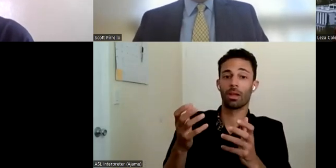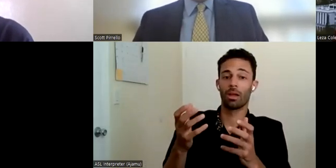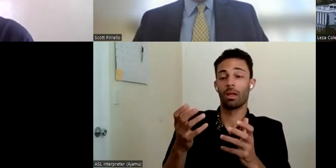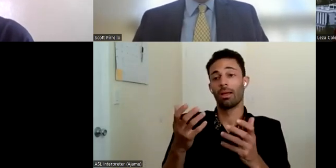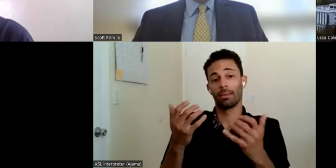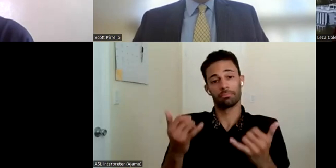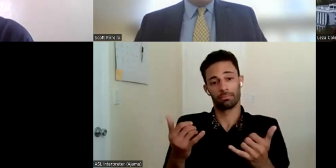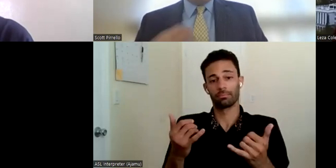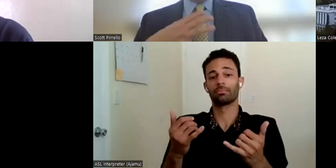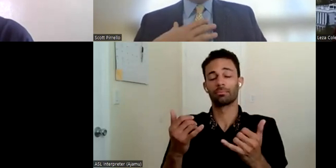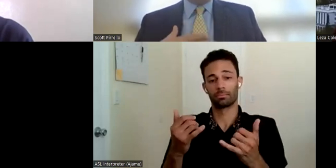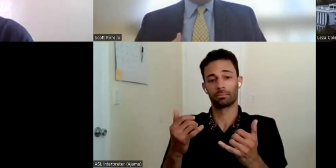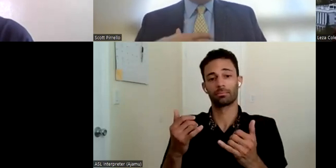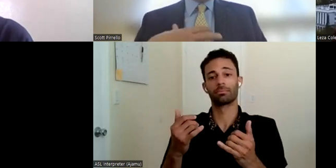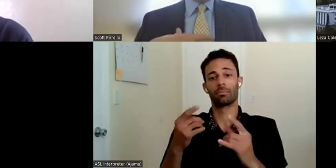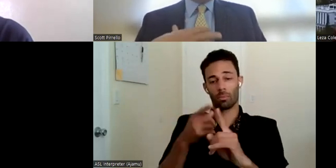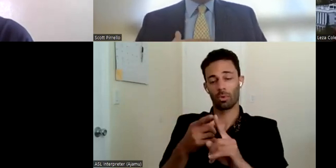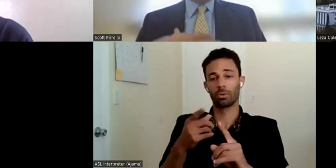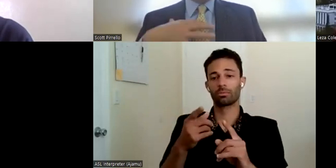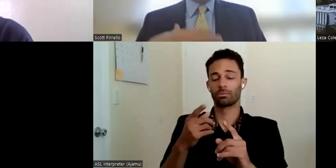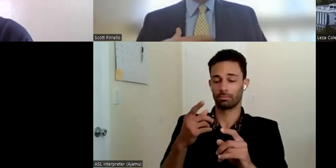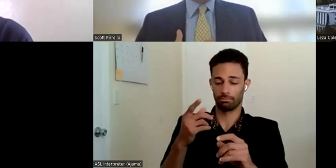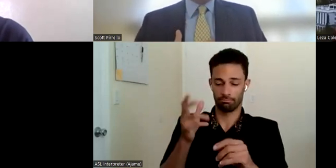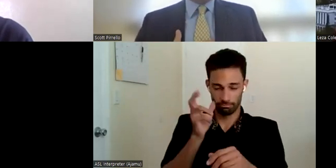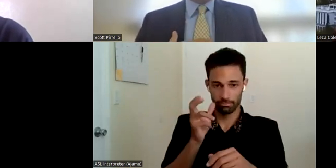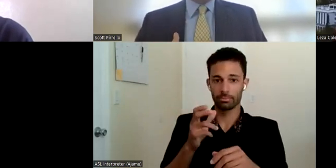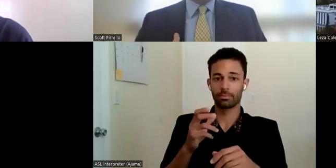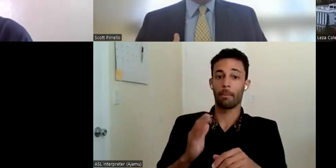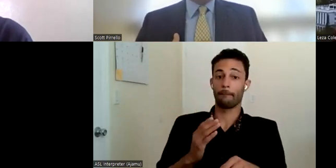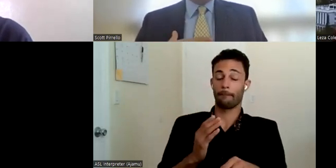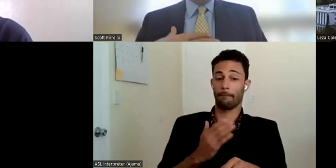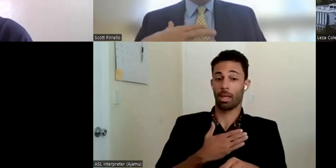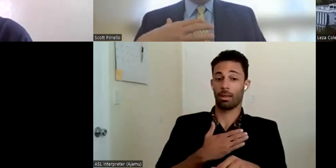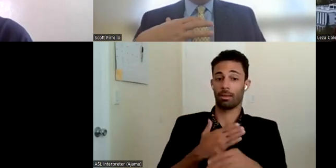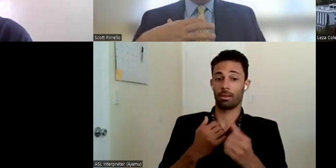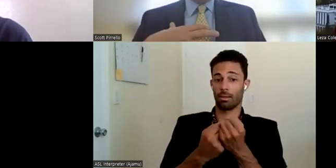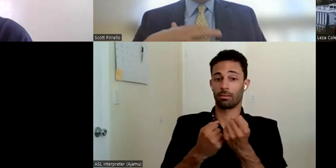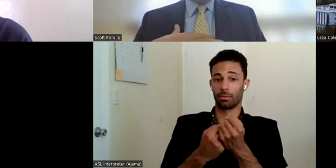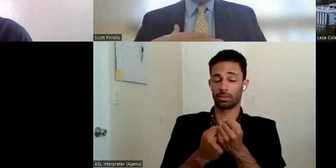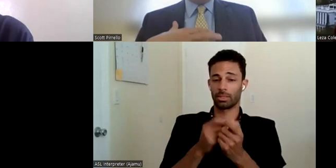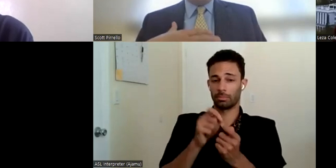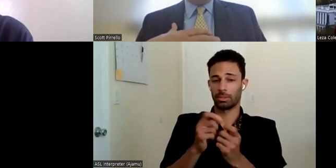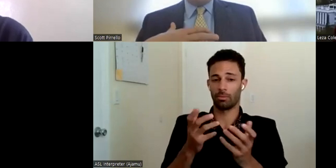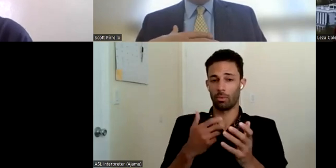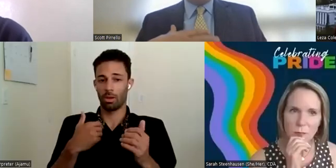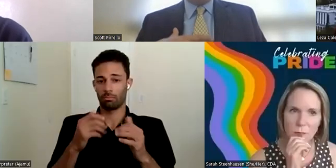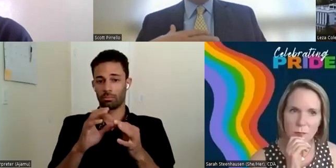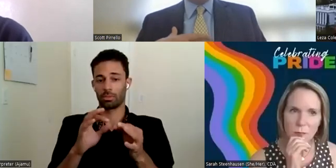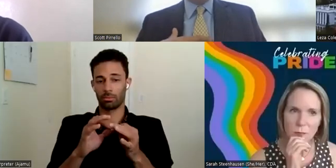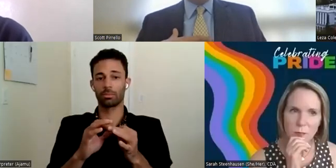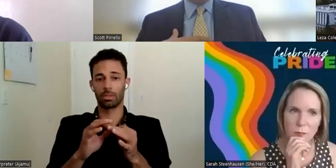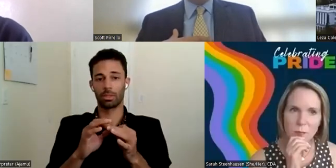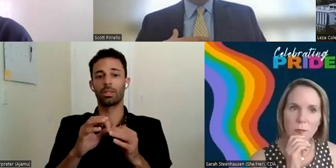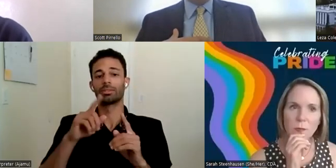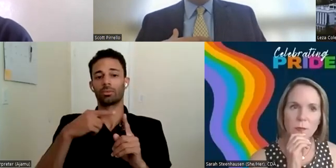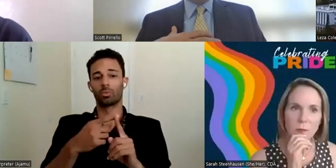well taken my advocacy and and specifically what I'm talking about are when the the scam is based on a false